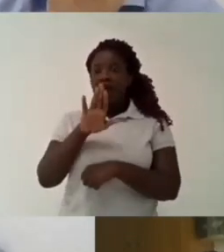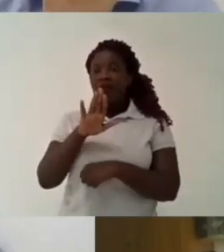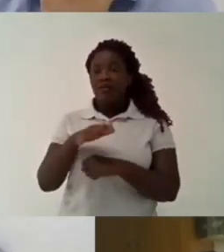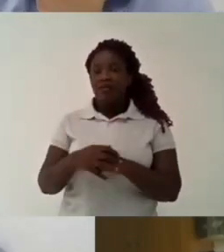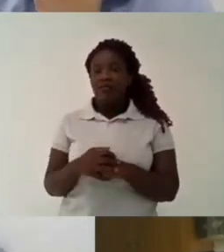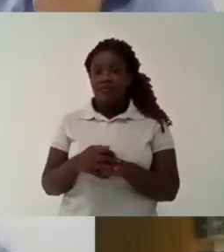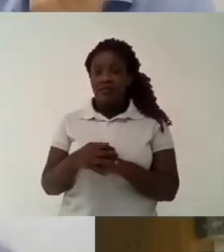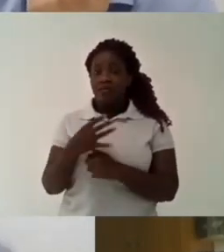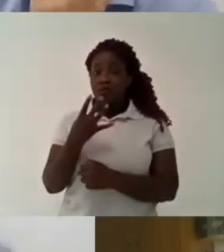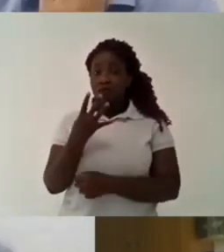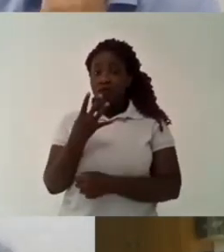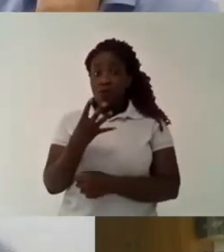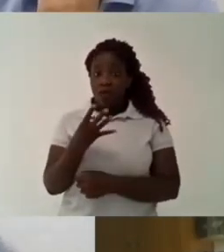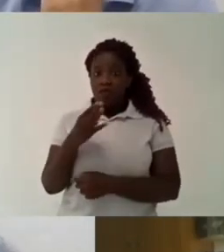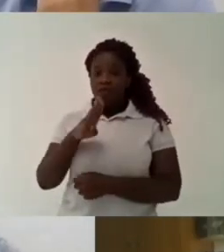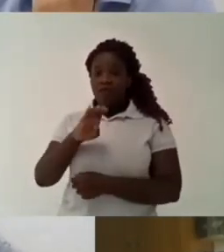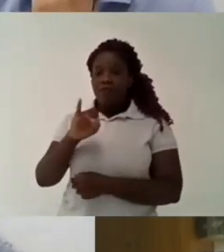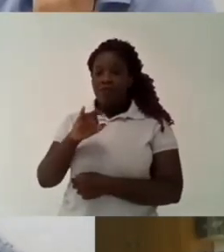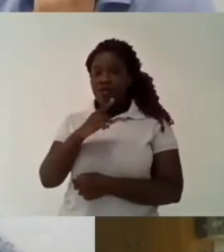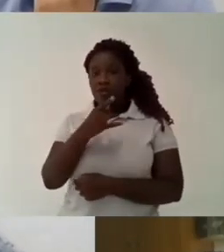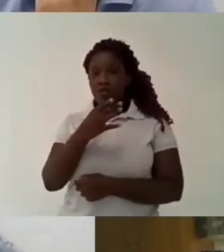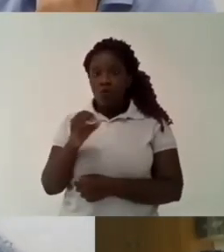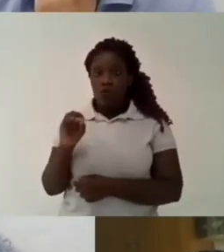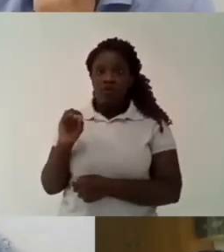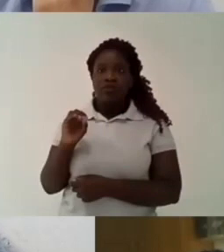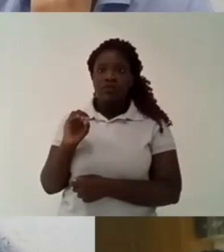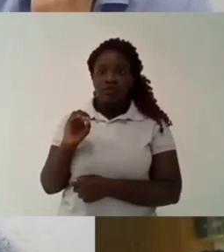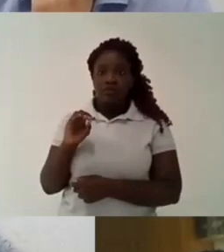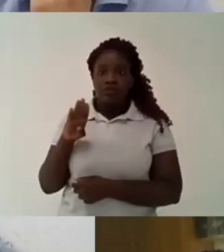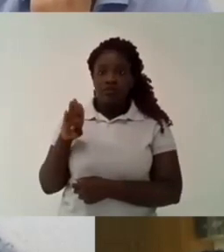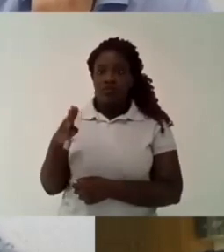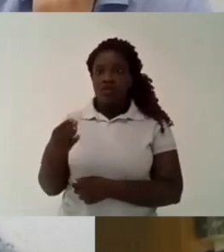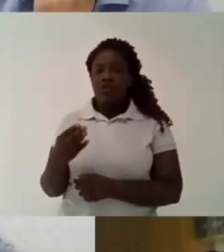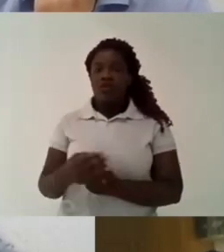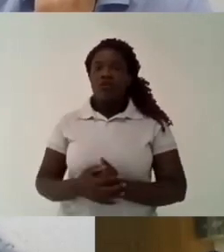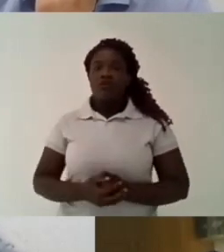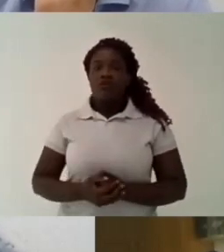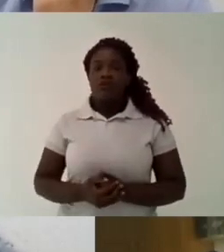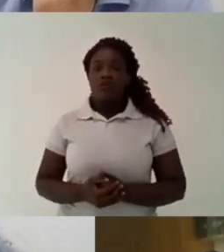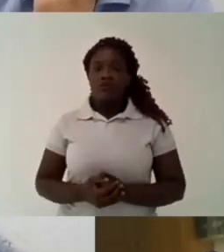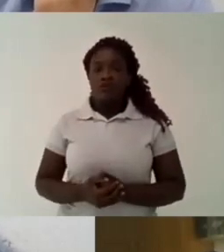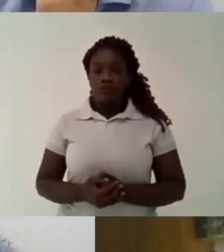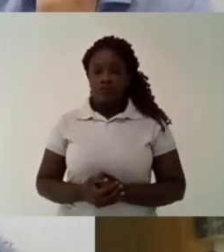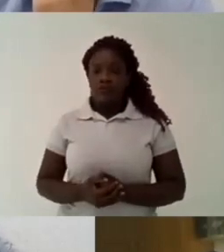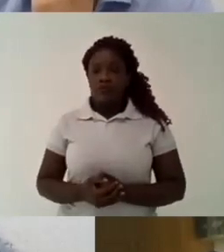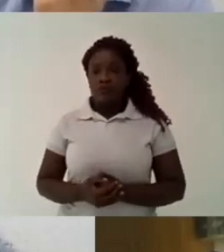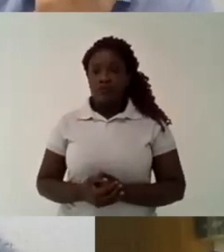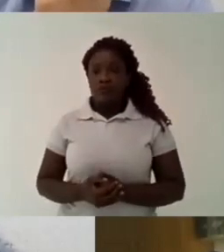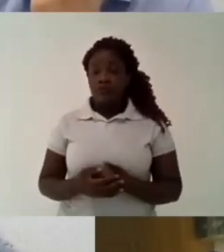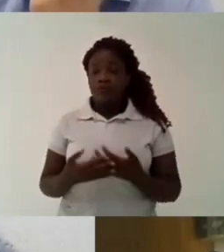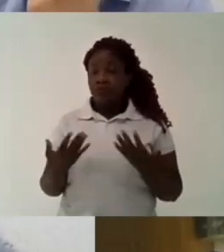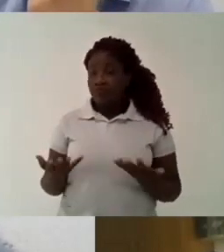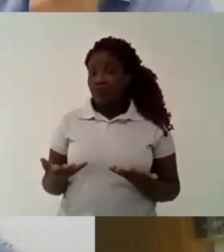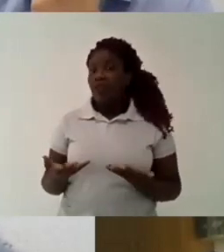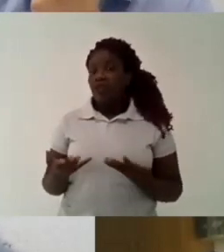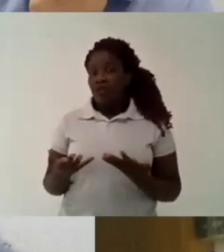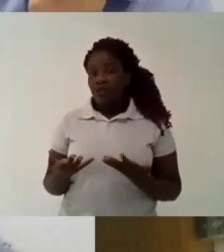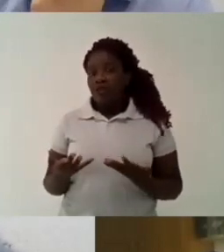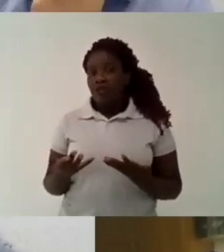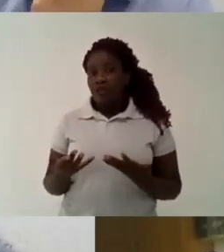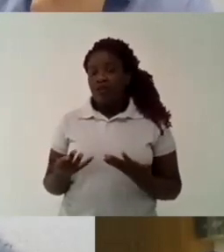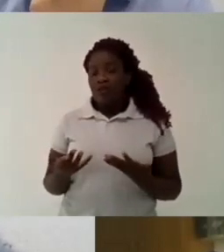five uh billion now had a cut of over four billion so it is a